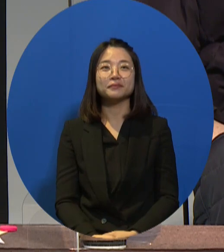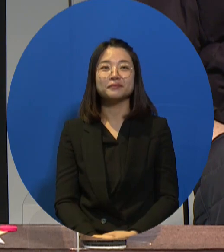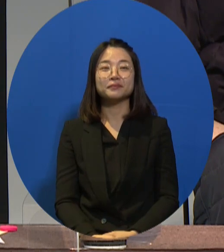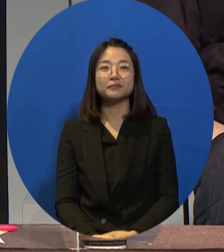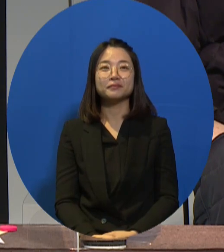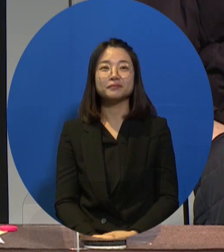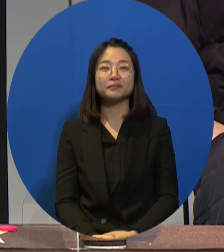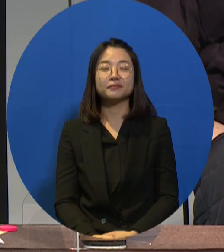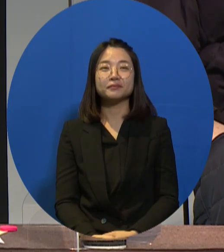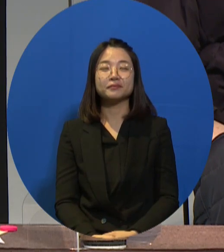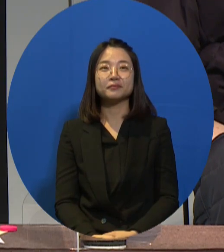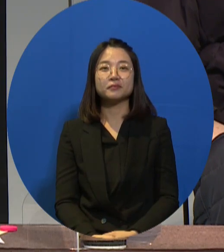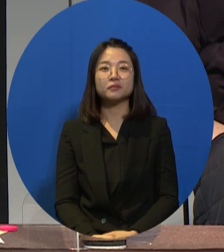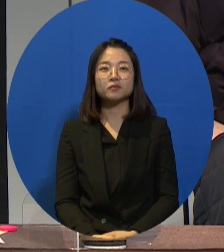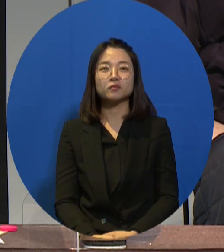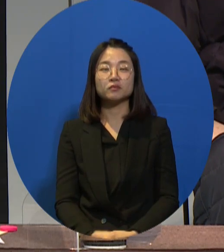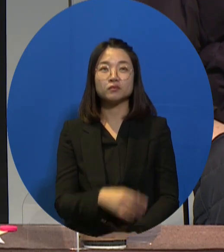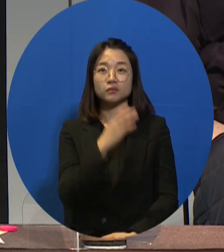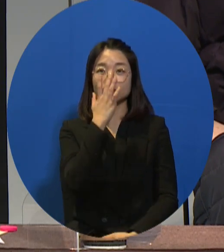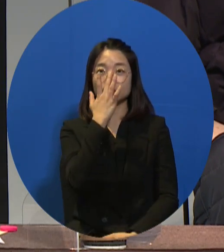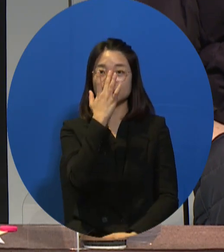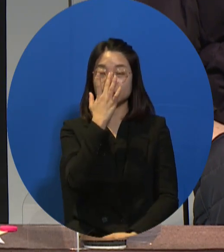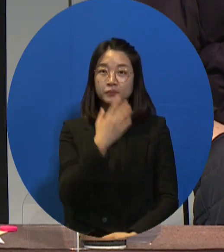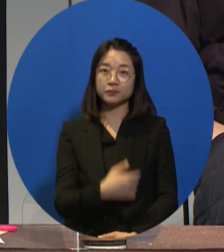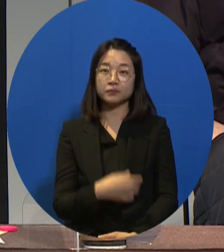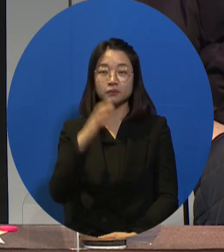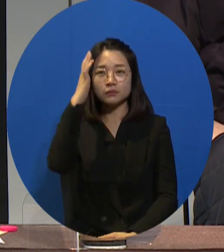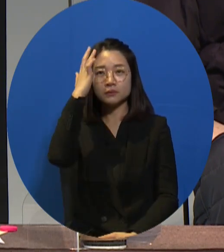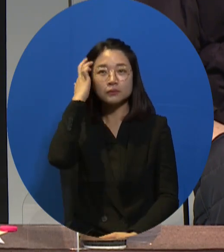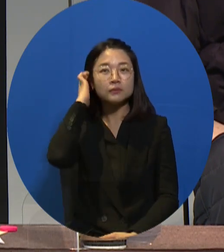I can do to engage in more rights-based economic activity.